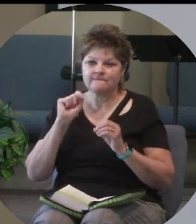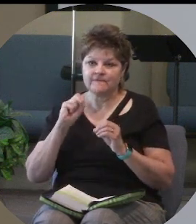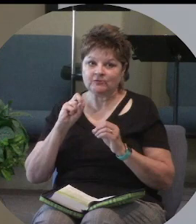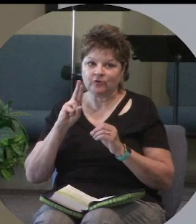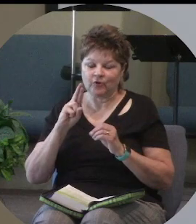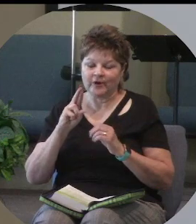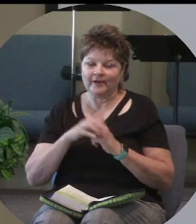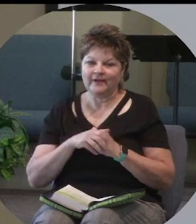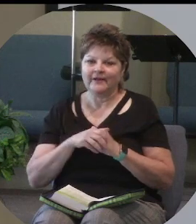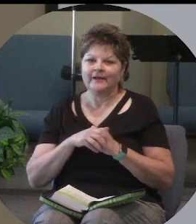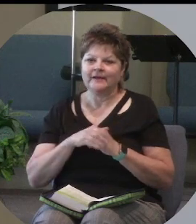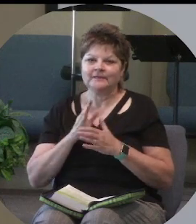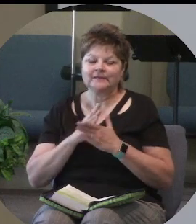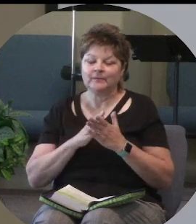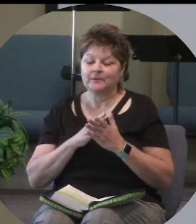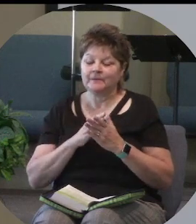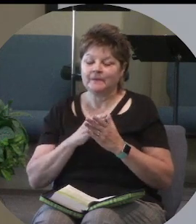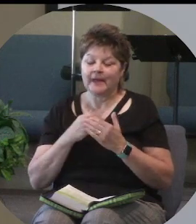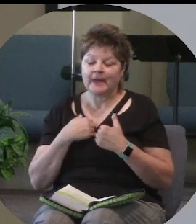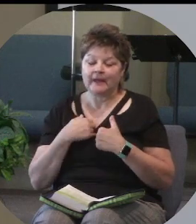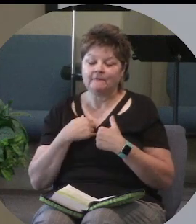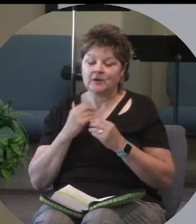some of them have no sense of